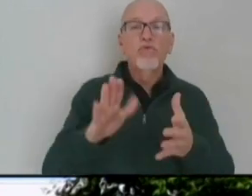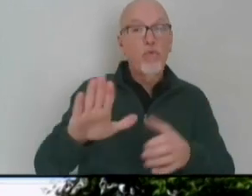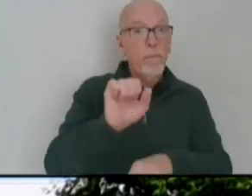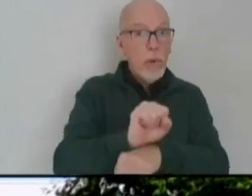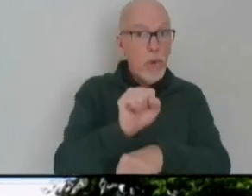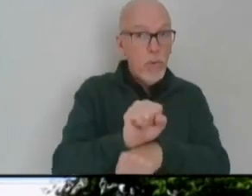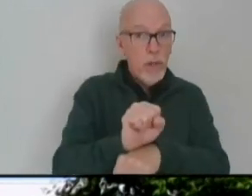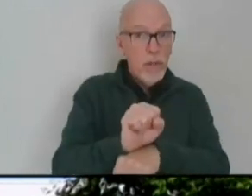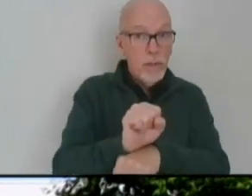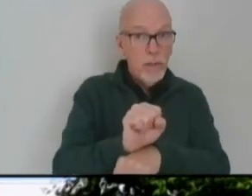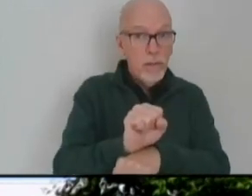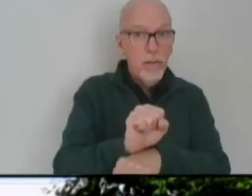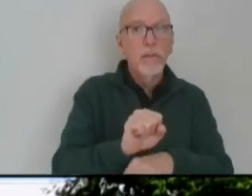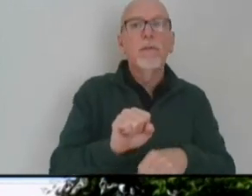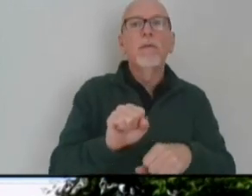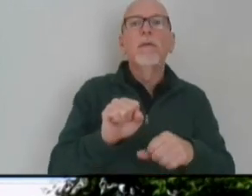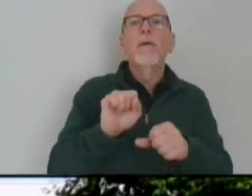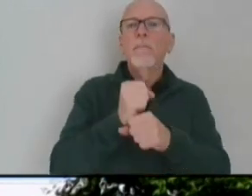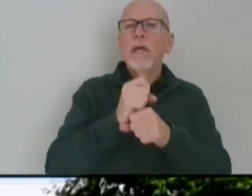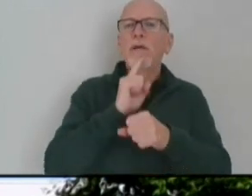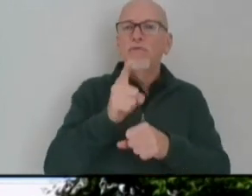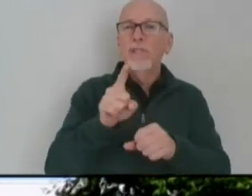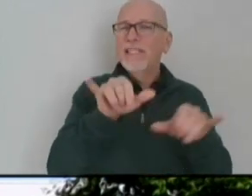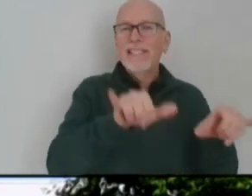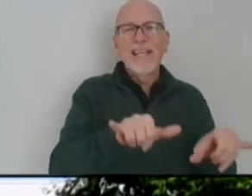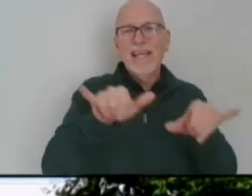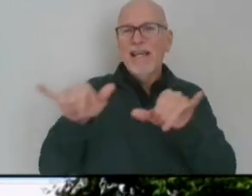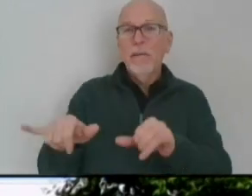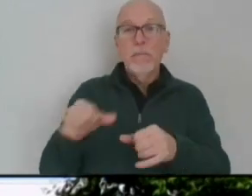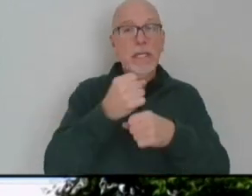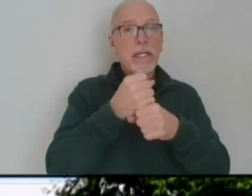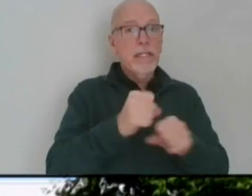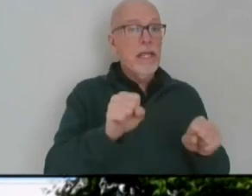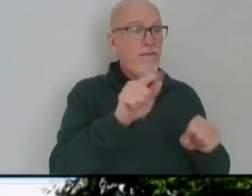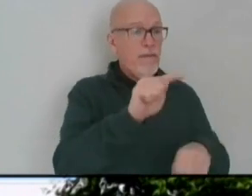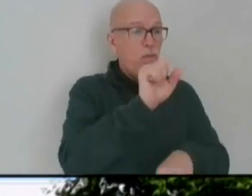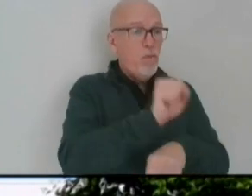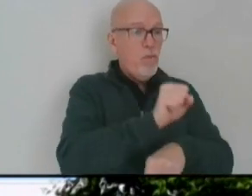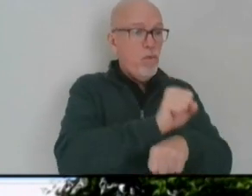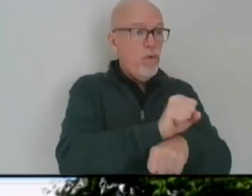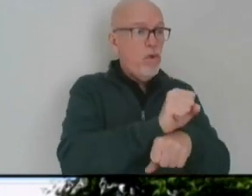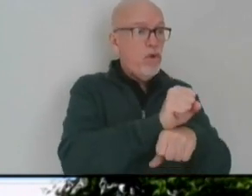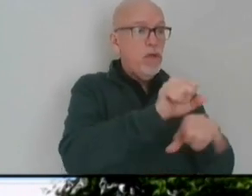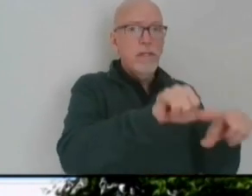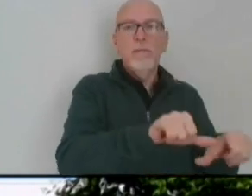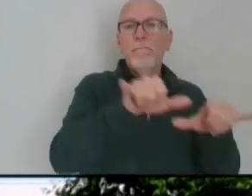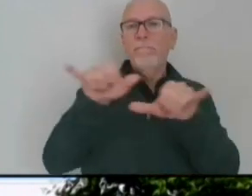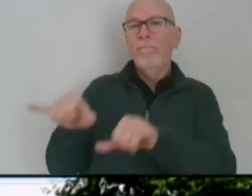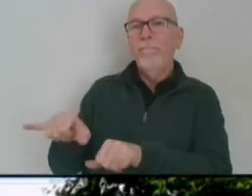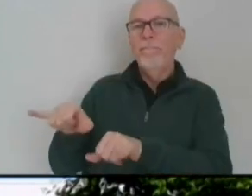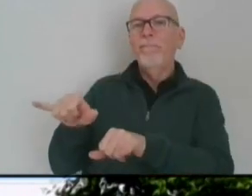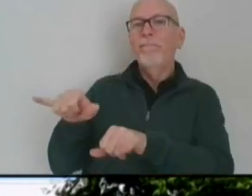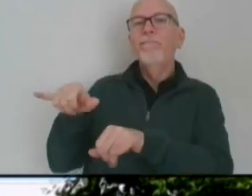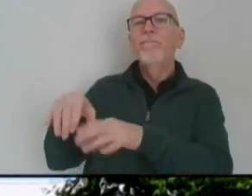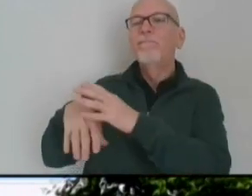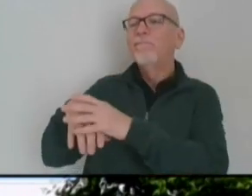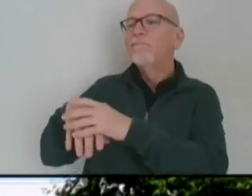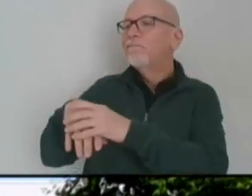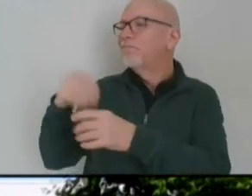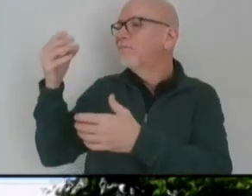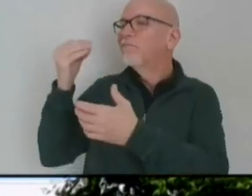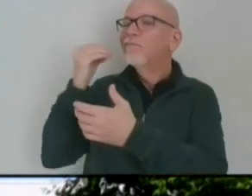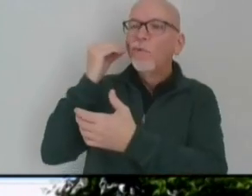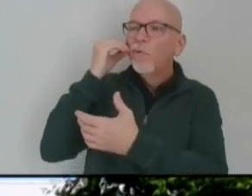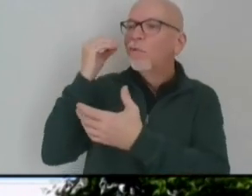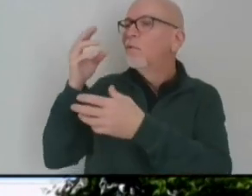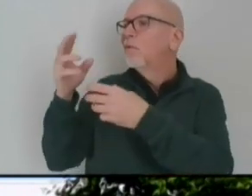to maintain the same safety protocols that they exercise in the workplace during their activities that are out of